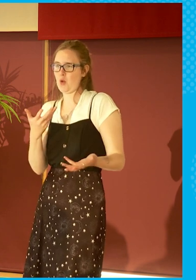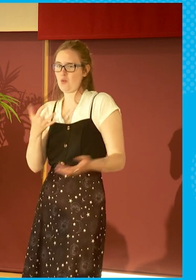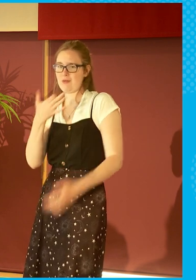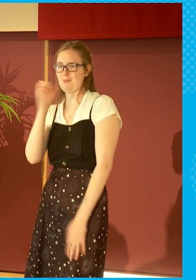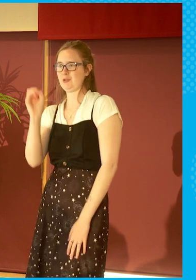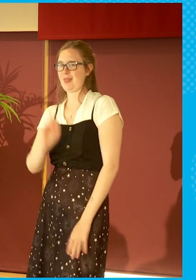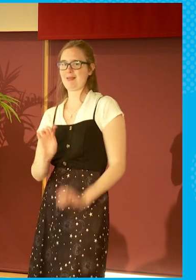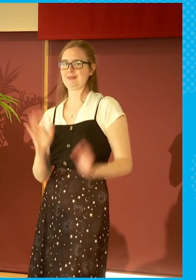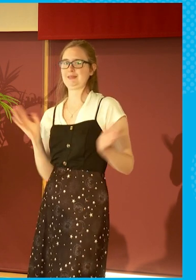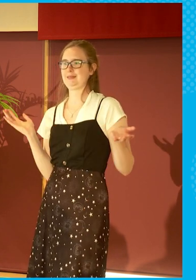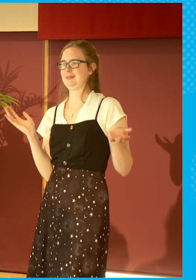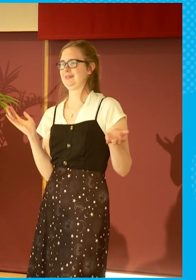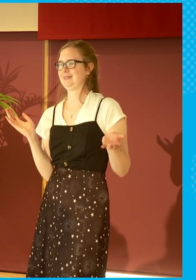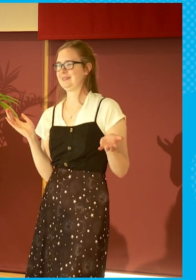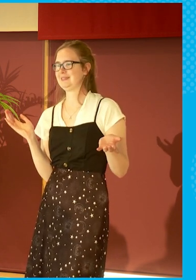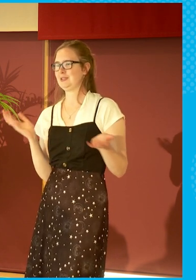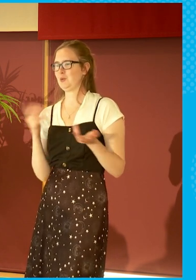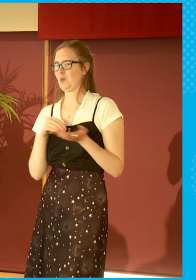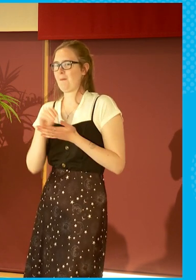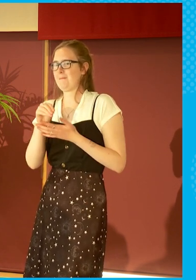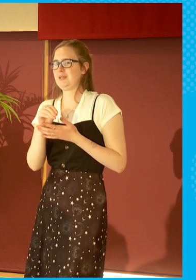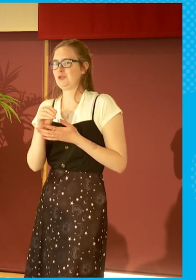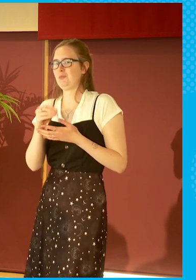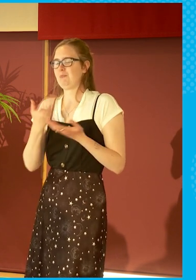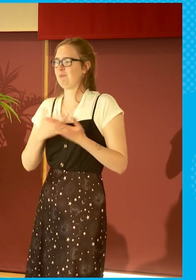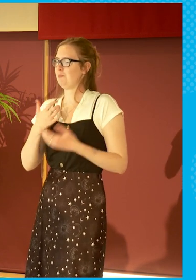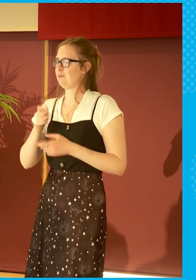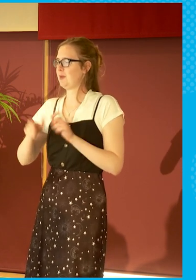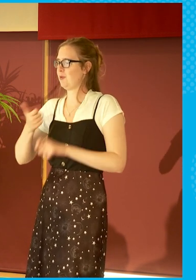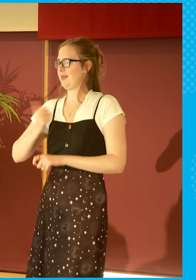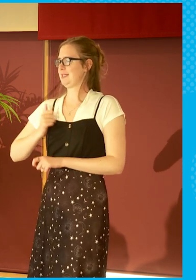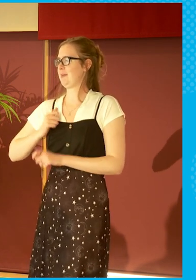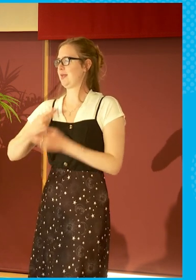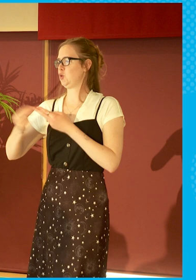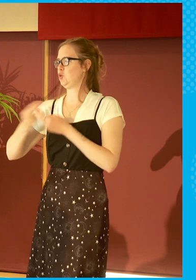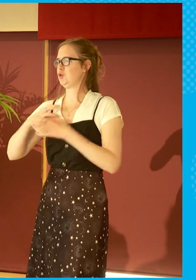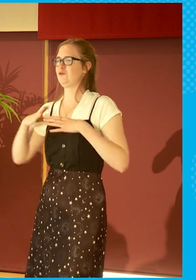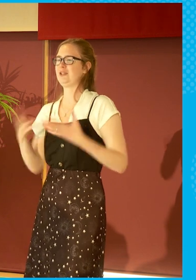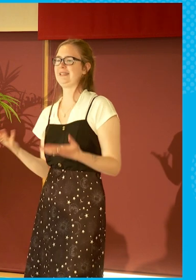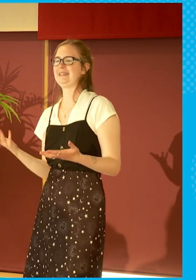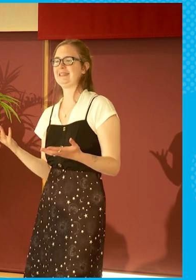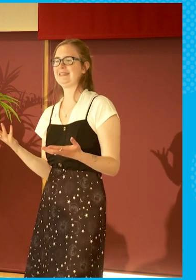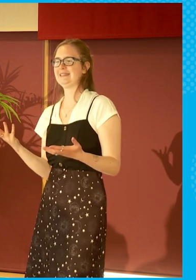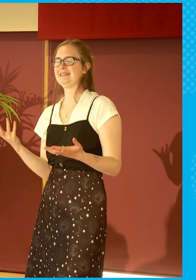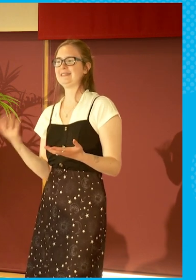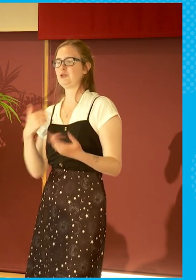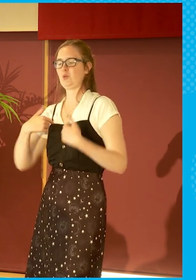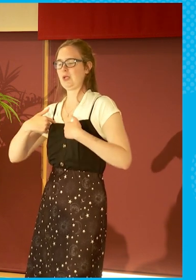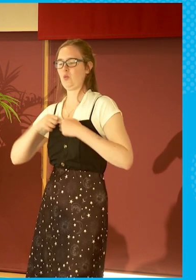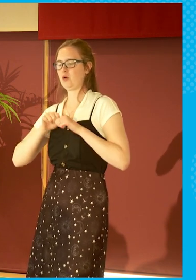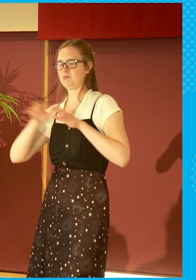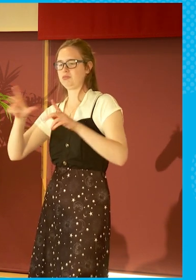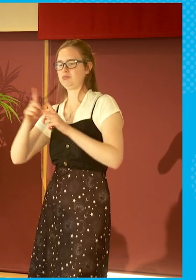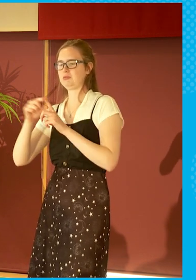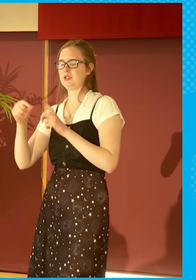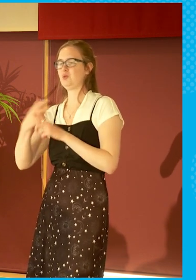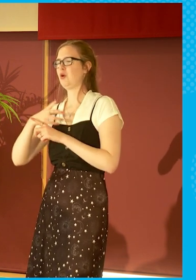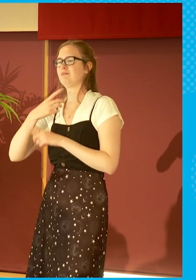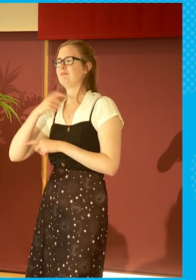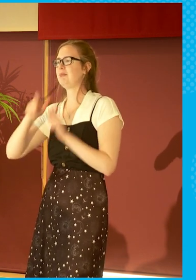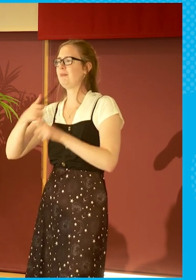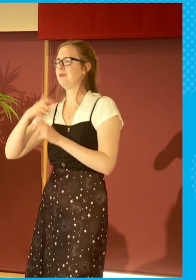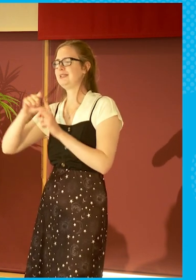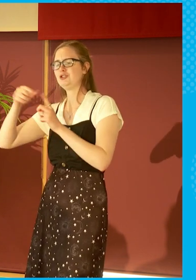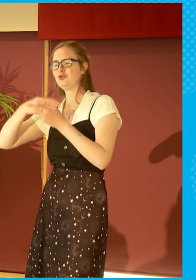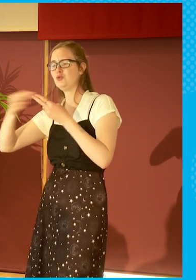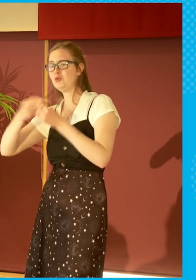it's not going to come from us, if you like, digitally. People will not buy digital news, actually.